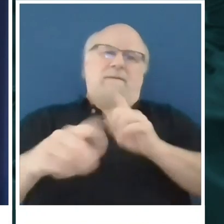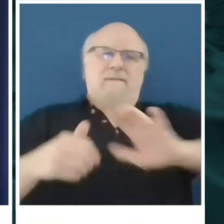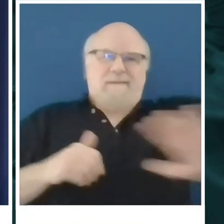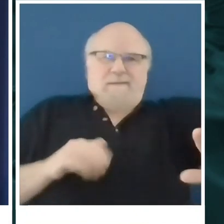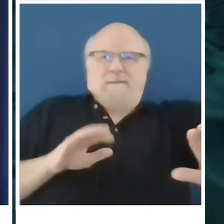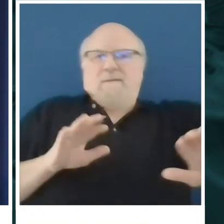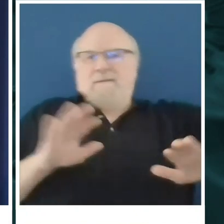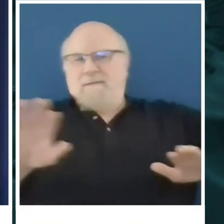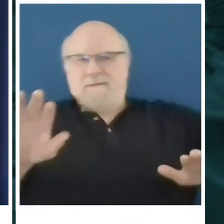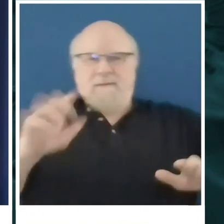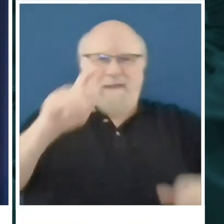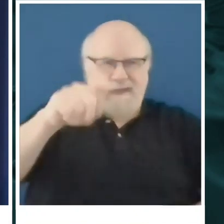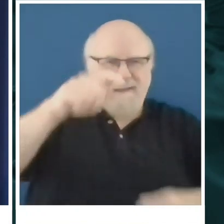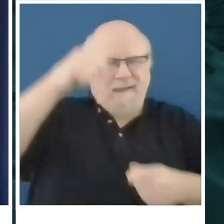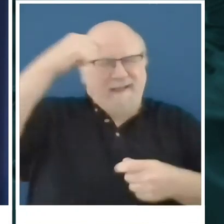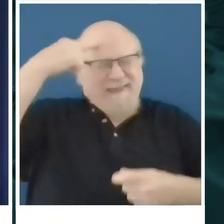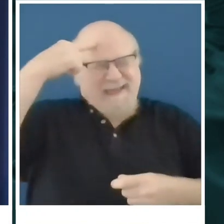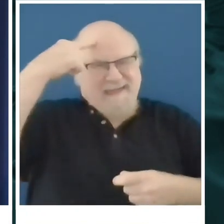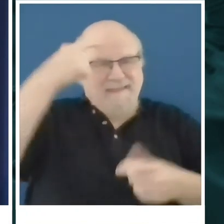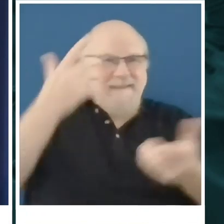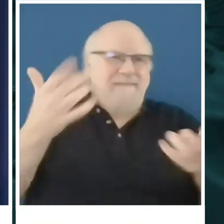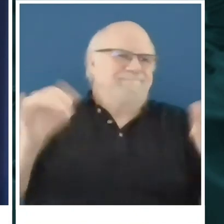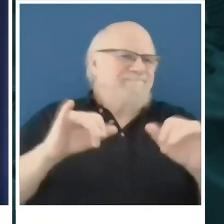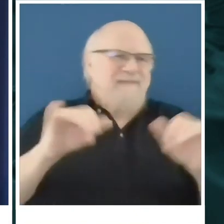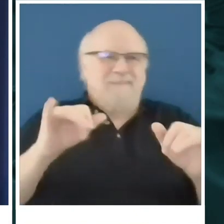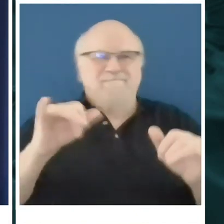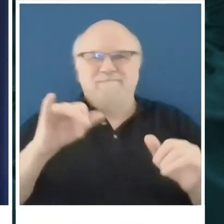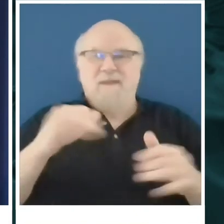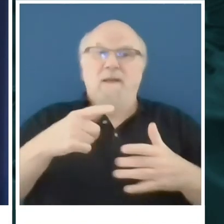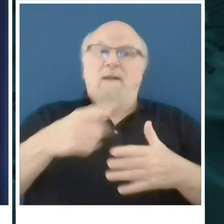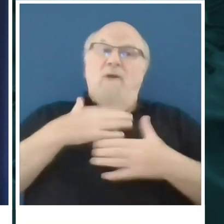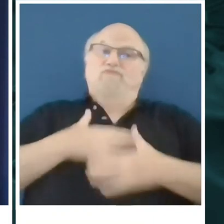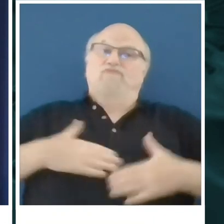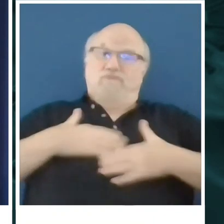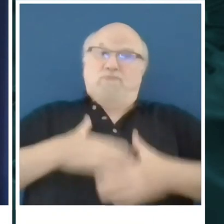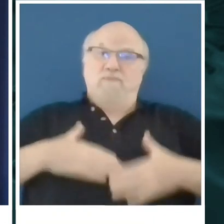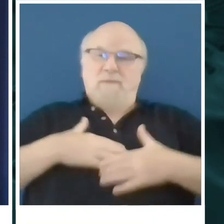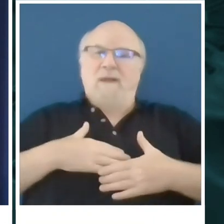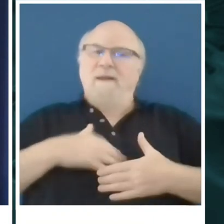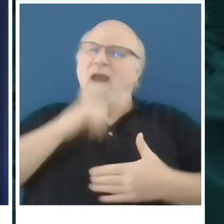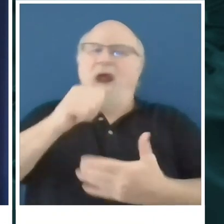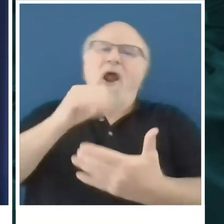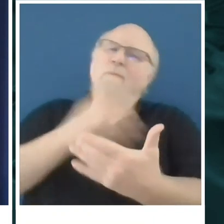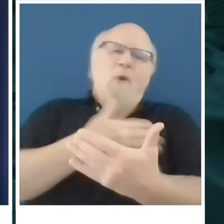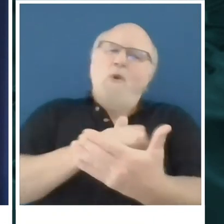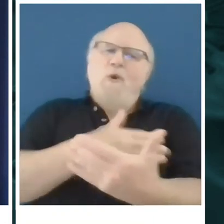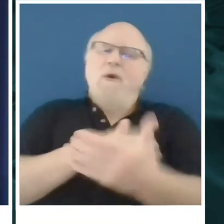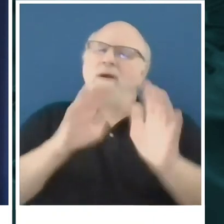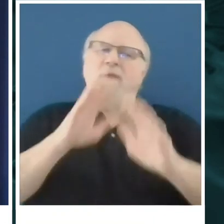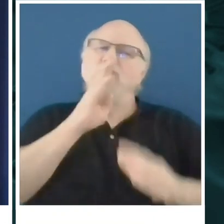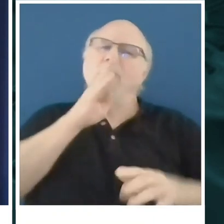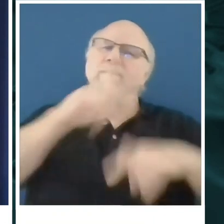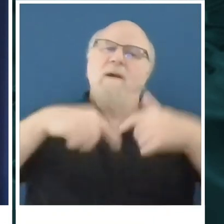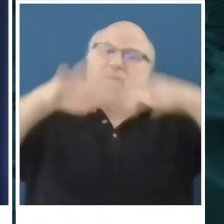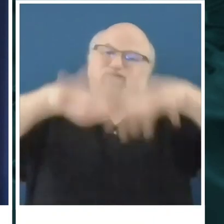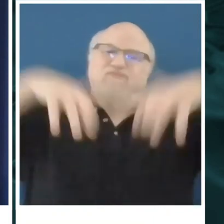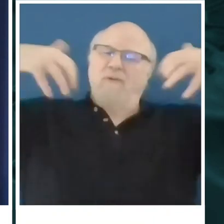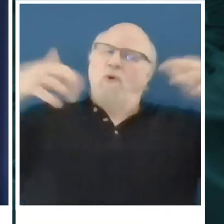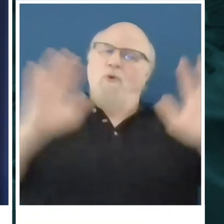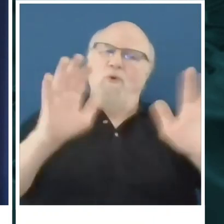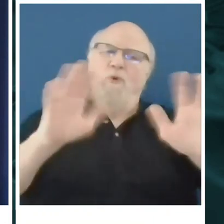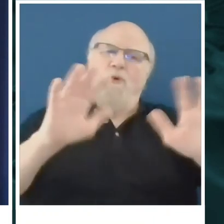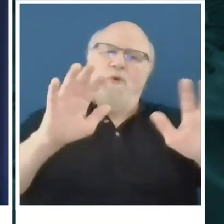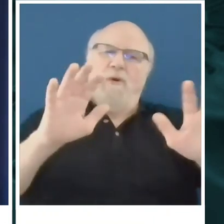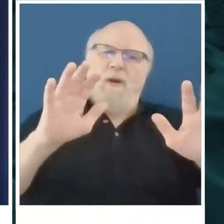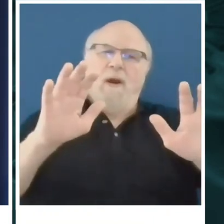What we cannot have is, for example, entertainment venues, not talking about concerts. We're not going to be having concerts anytime soon from the information I've seen,